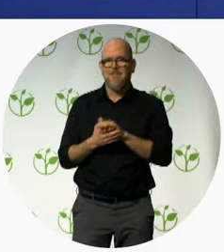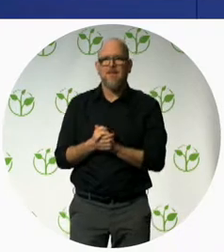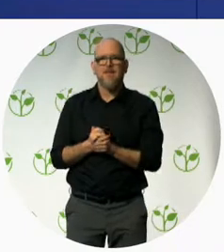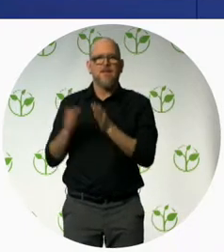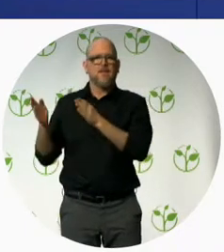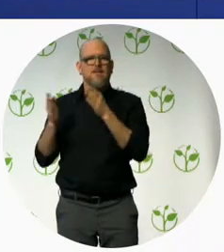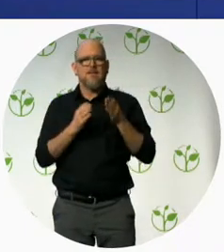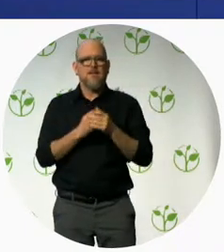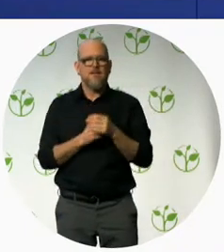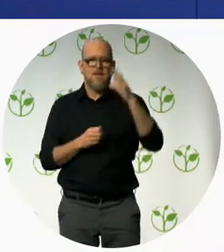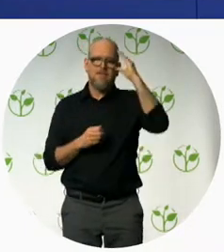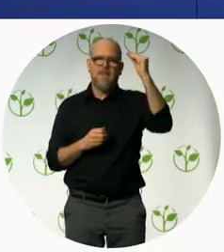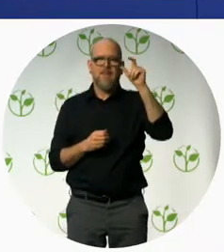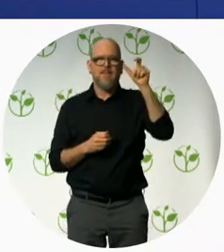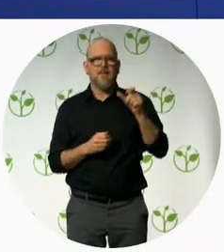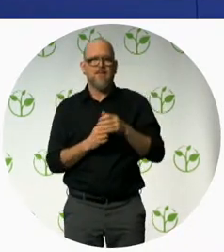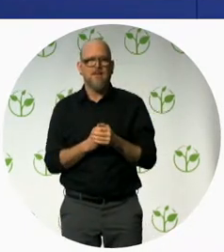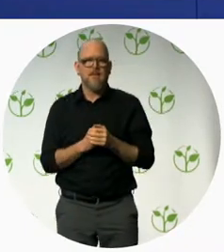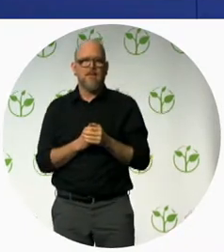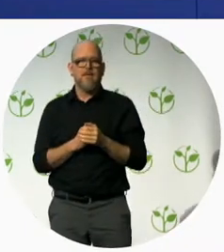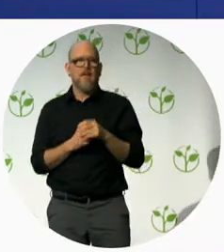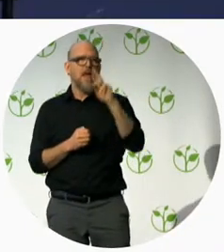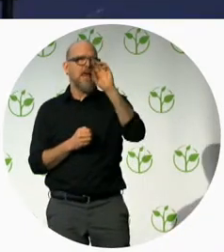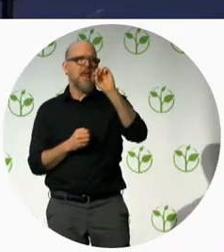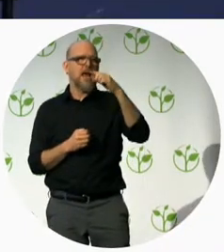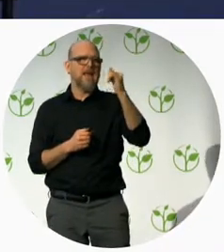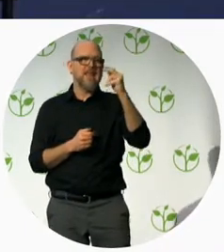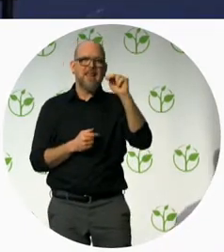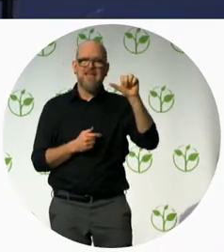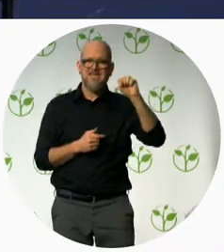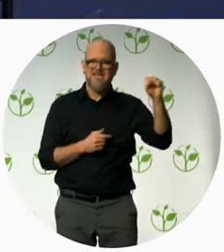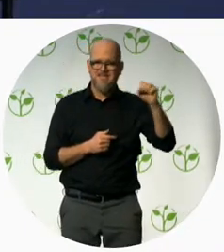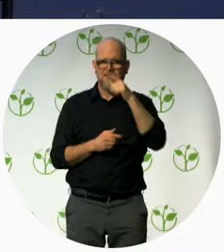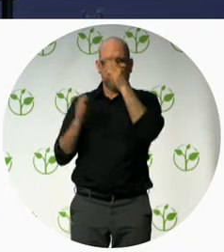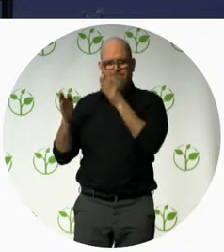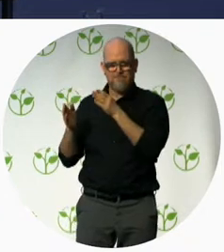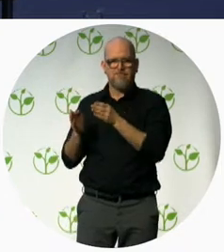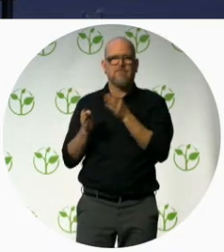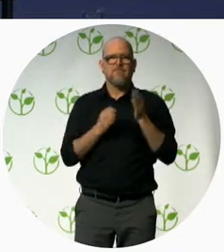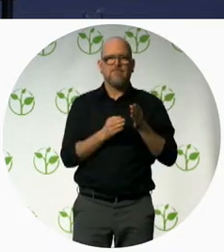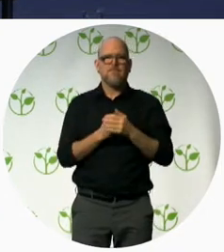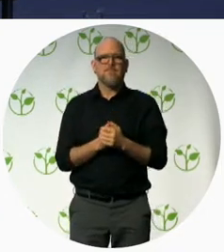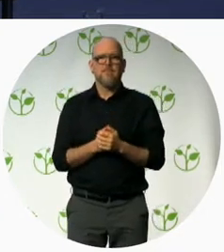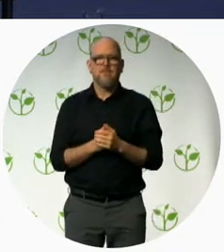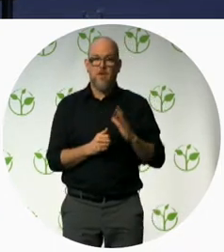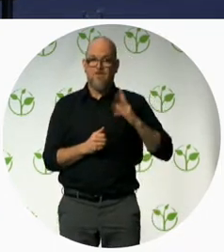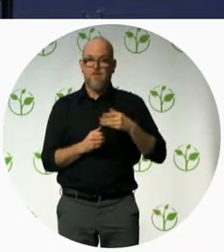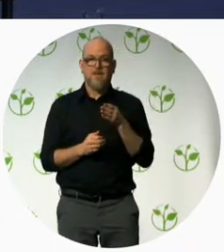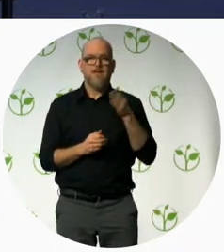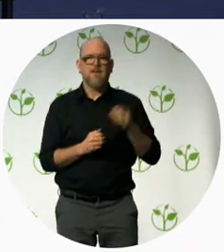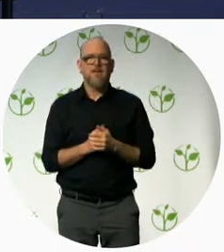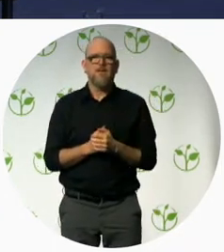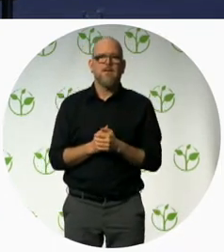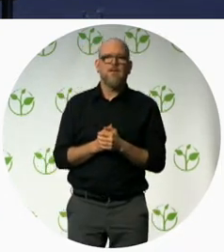who's here with CSF Global Pooja Mukul from the Jaipur Foot Organization and last but not least